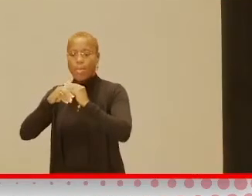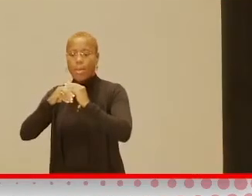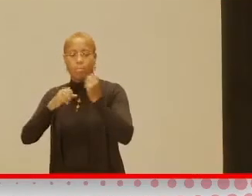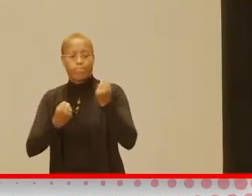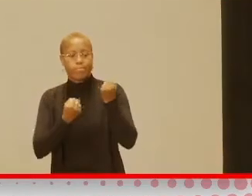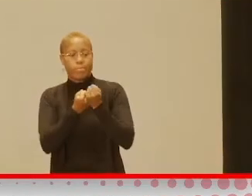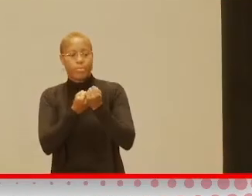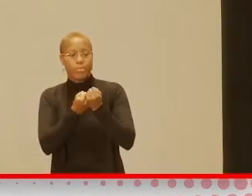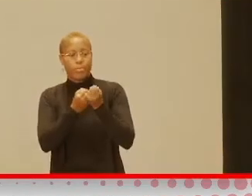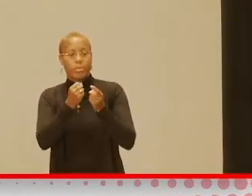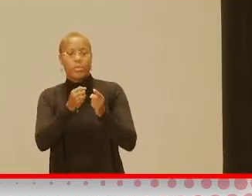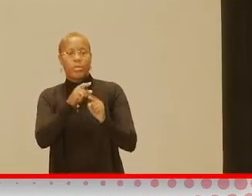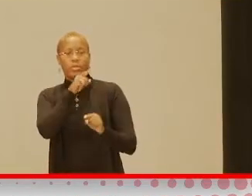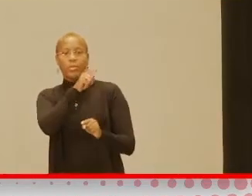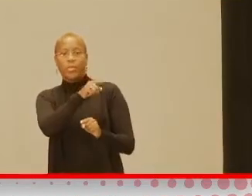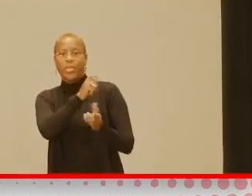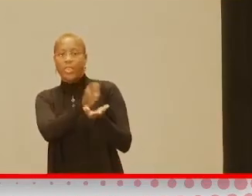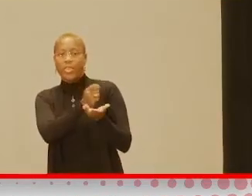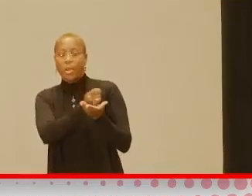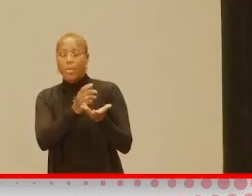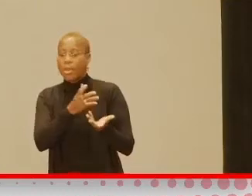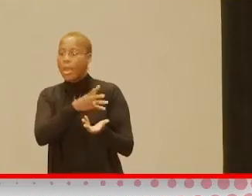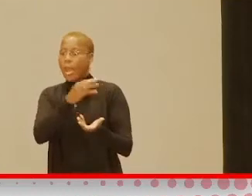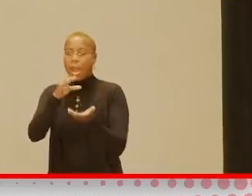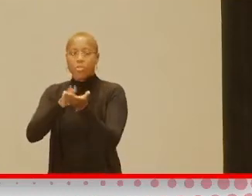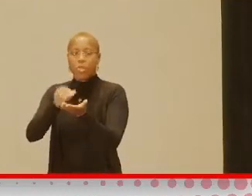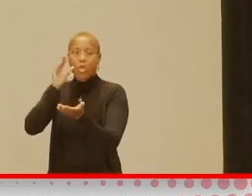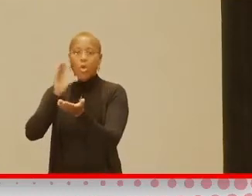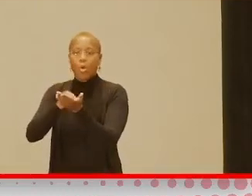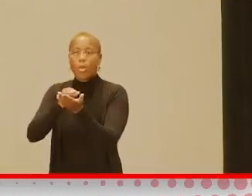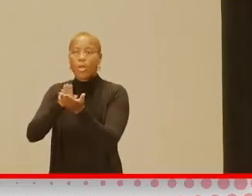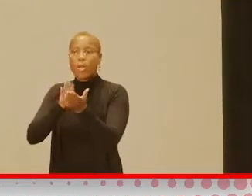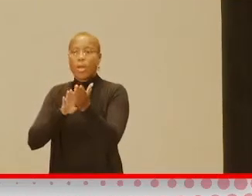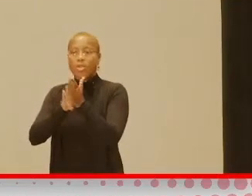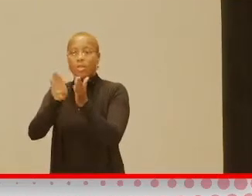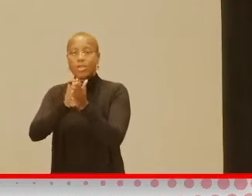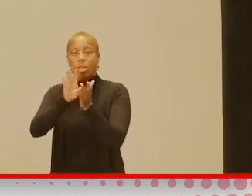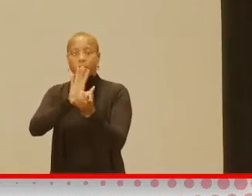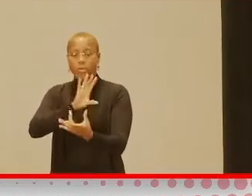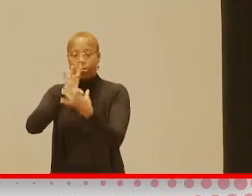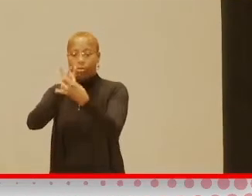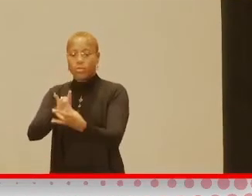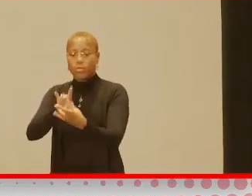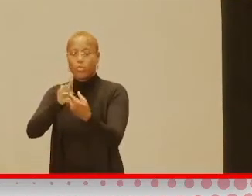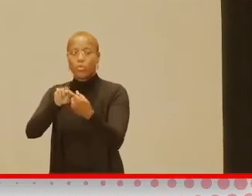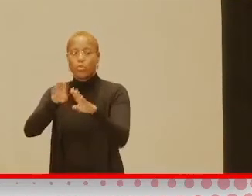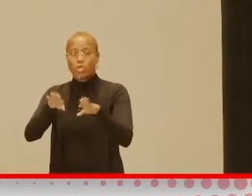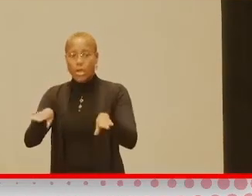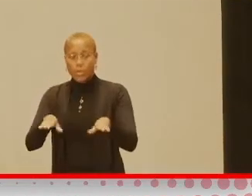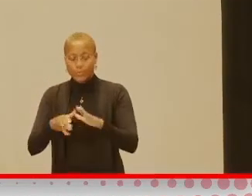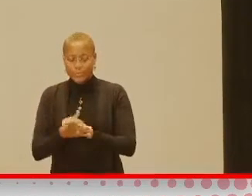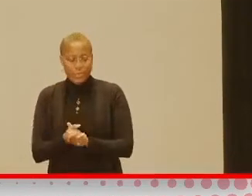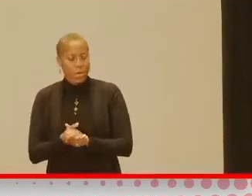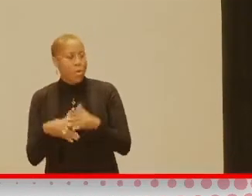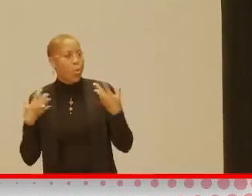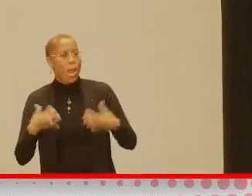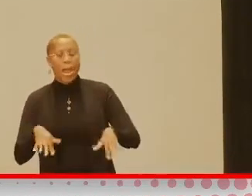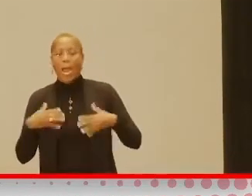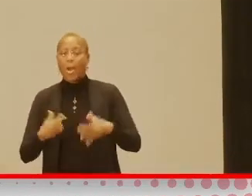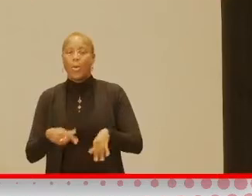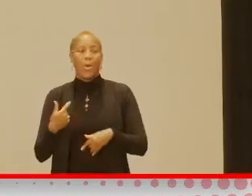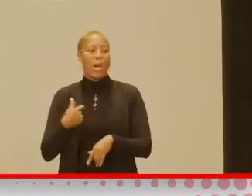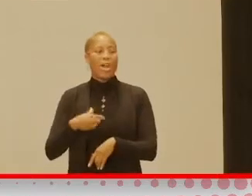you know, to accelerate the learning and the development with your child. And gosh, I heard